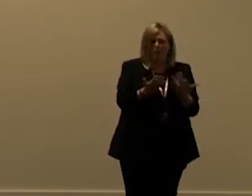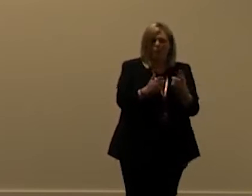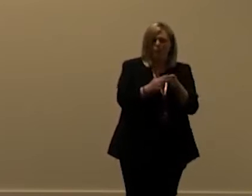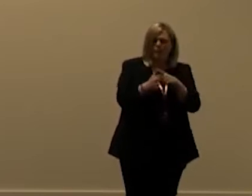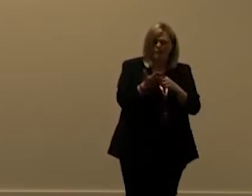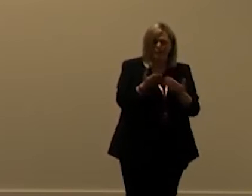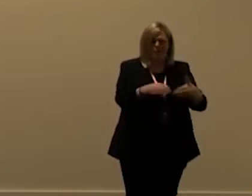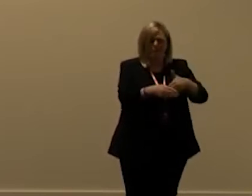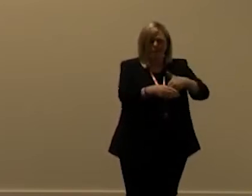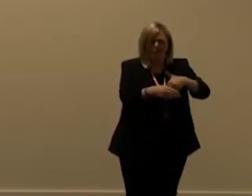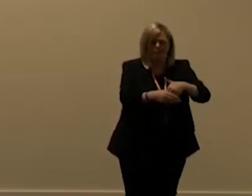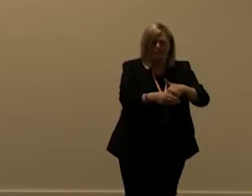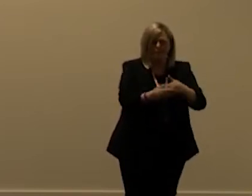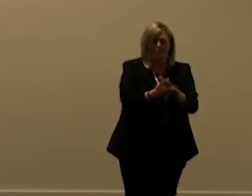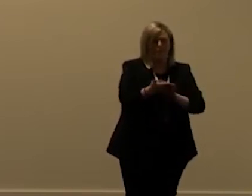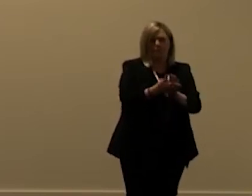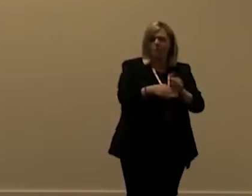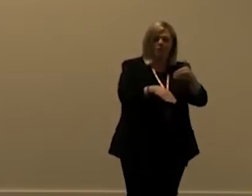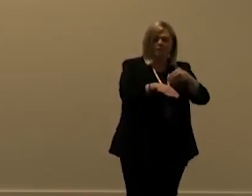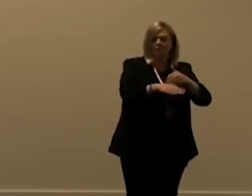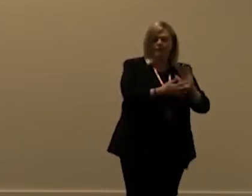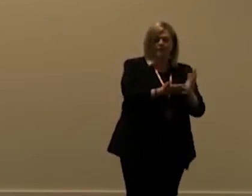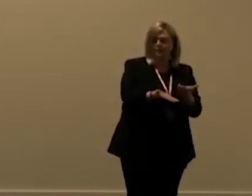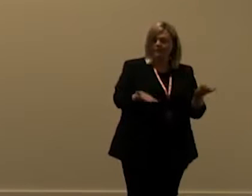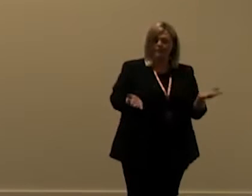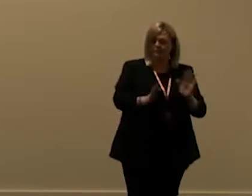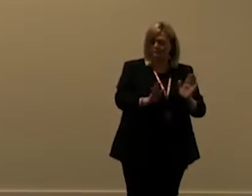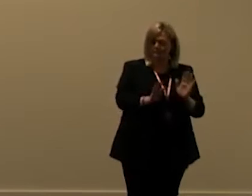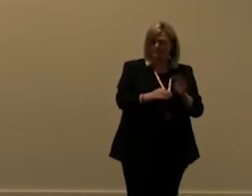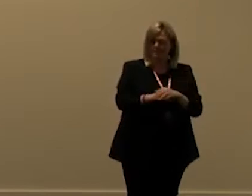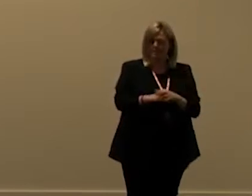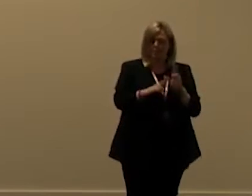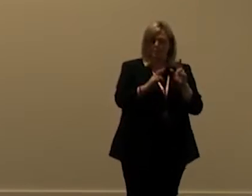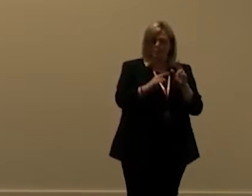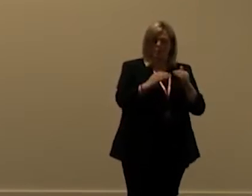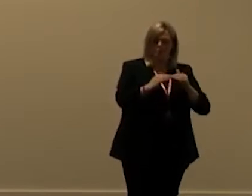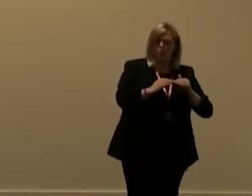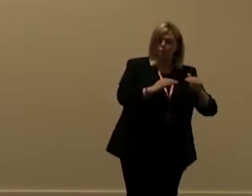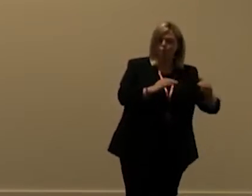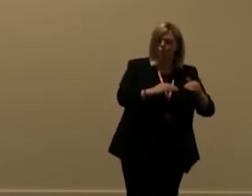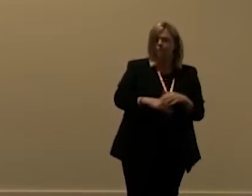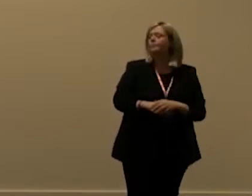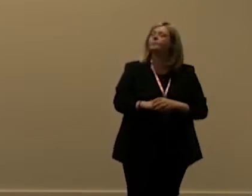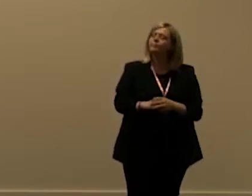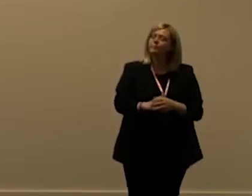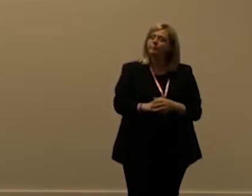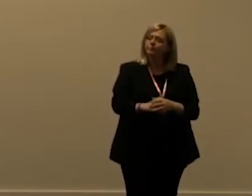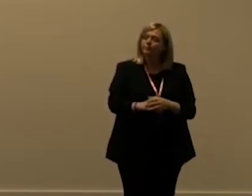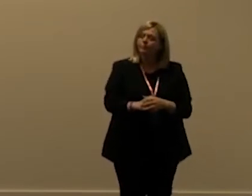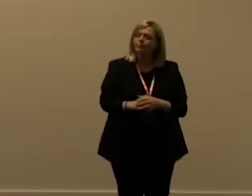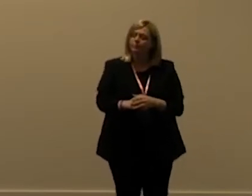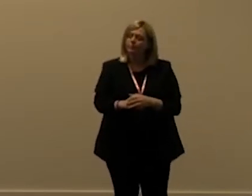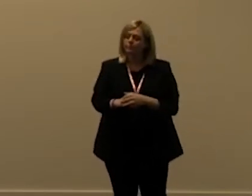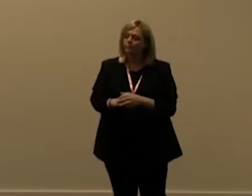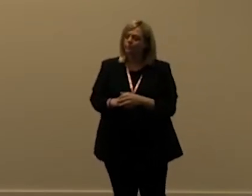into the platform that does not affect the service stability of other people or other instances close to that on the same on the same